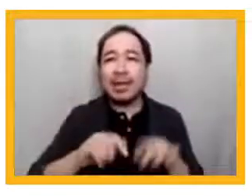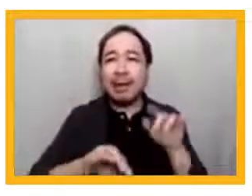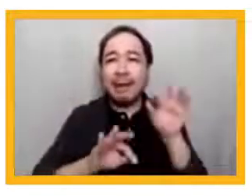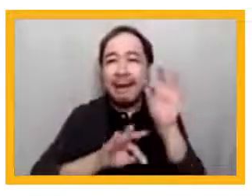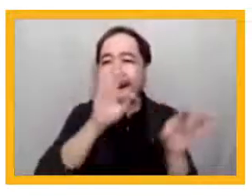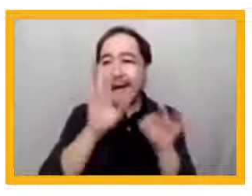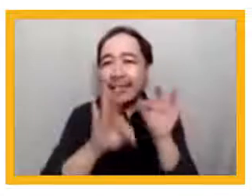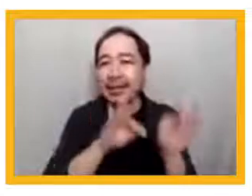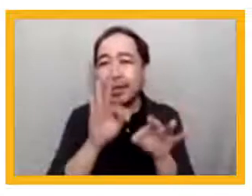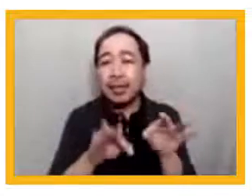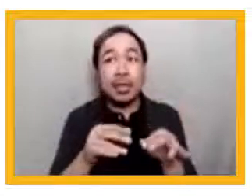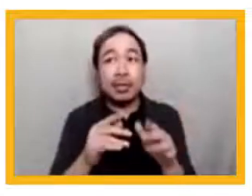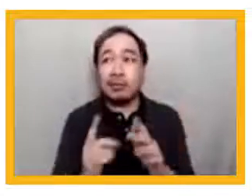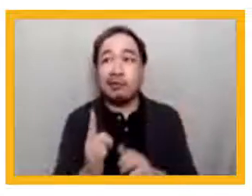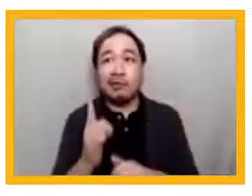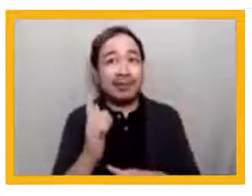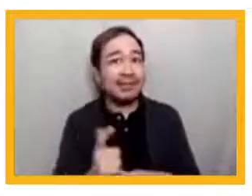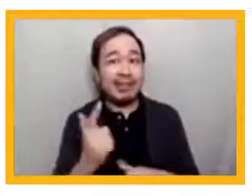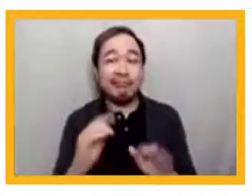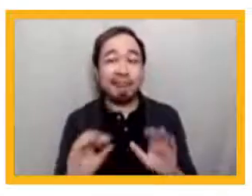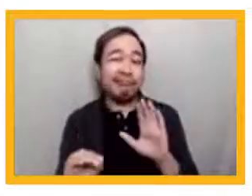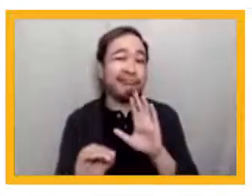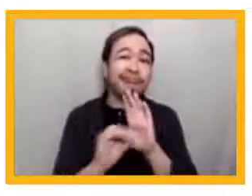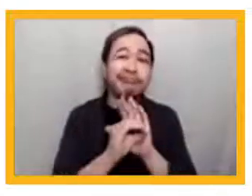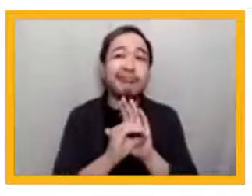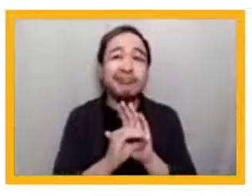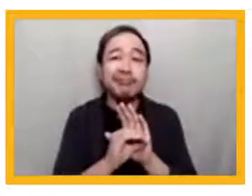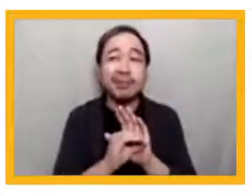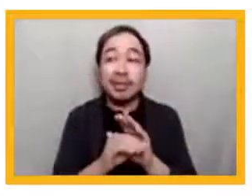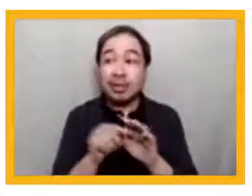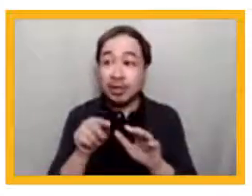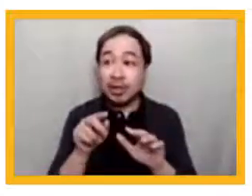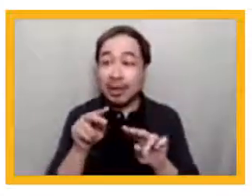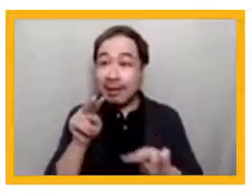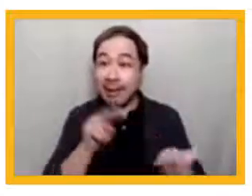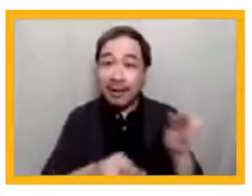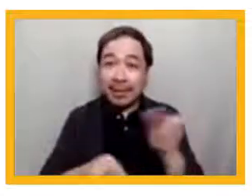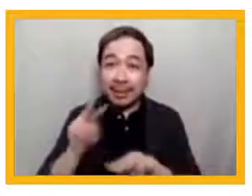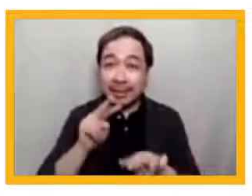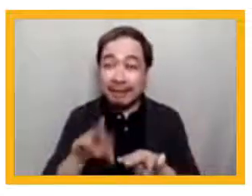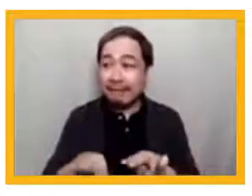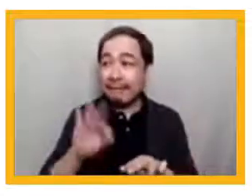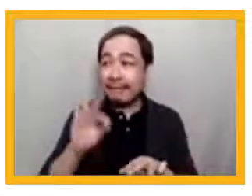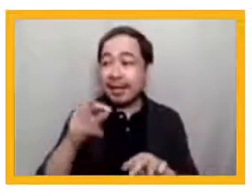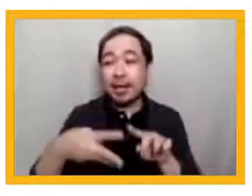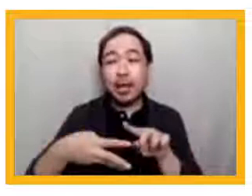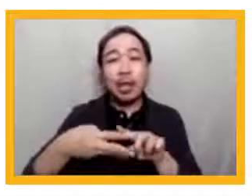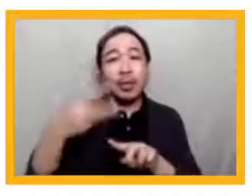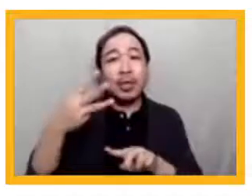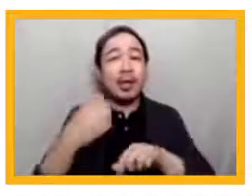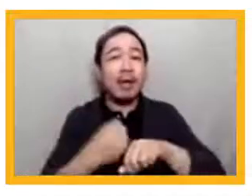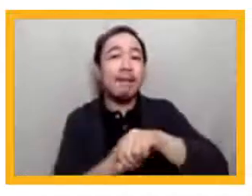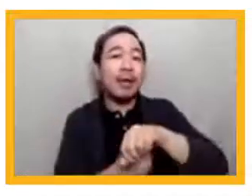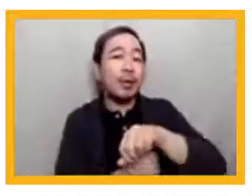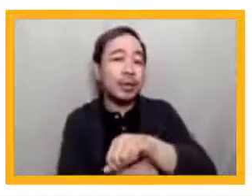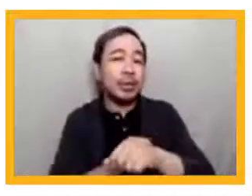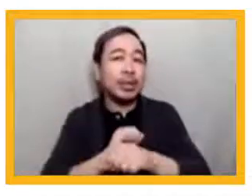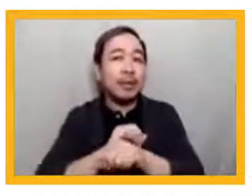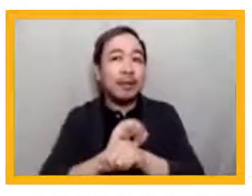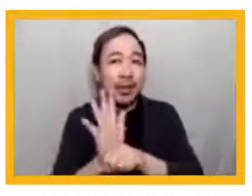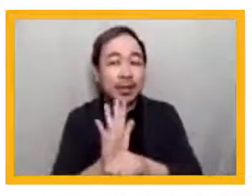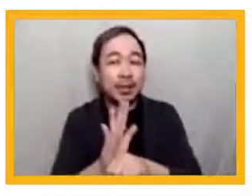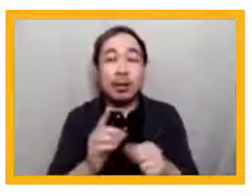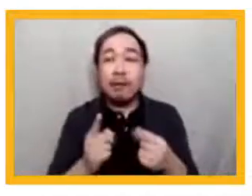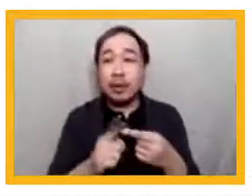Based on the surveys, we identified three critical pillars of our pandemic response. Deepen our investment in parents,